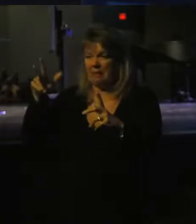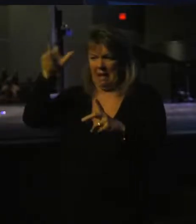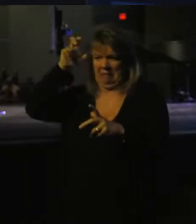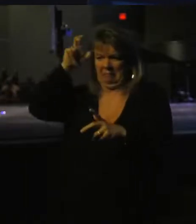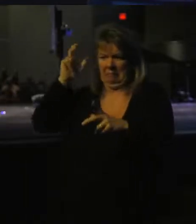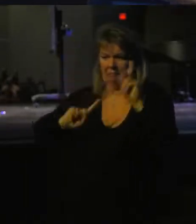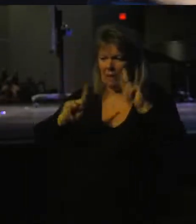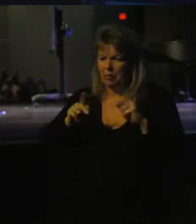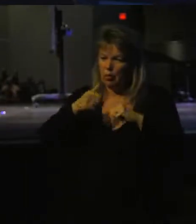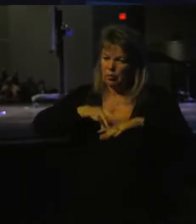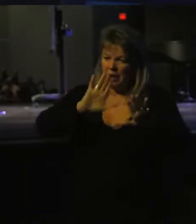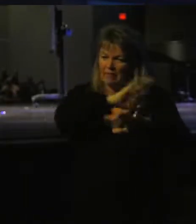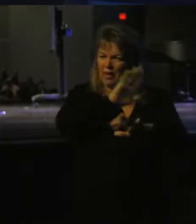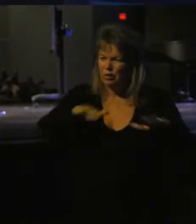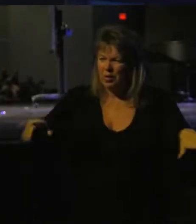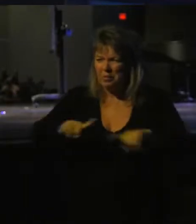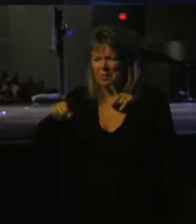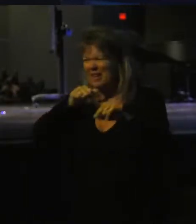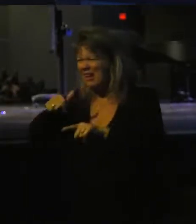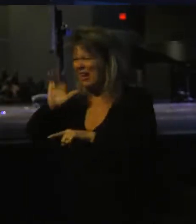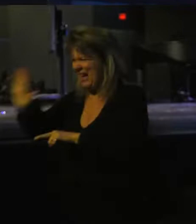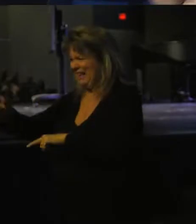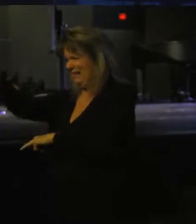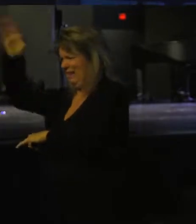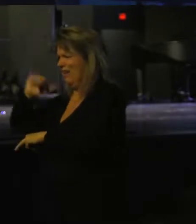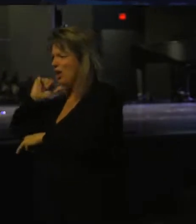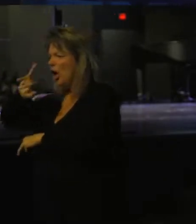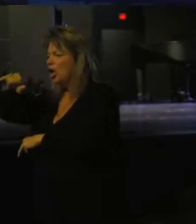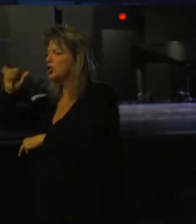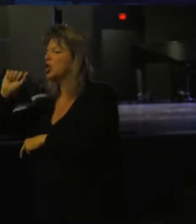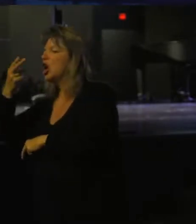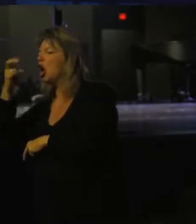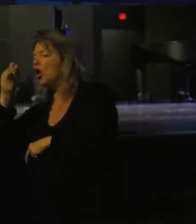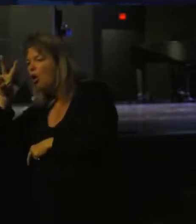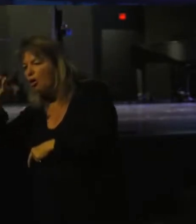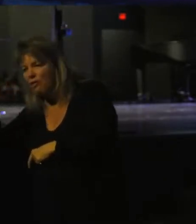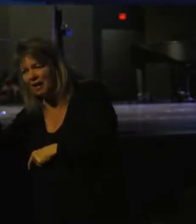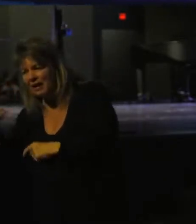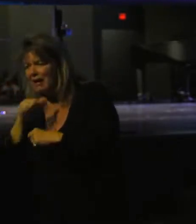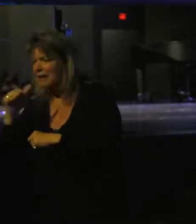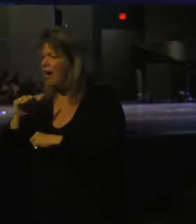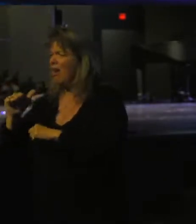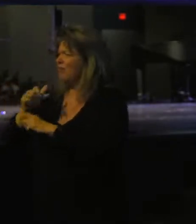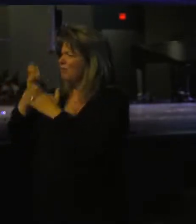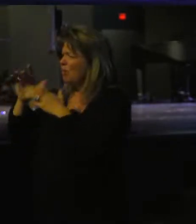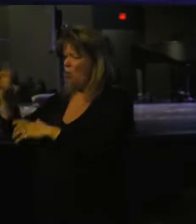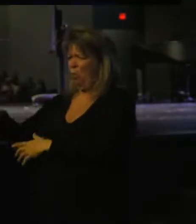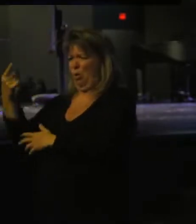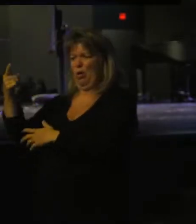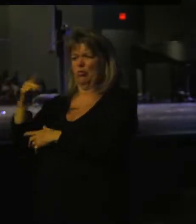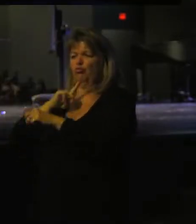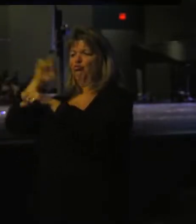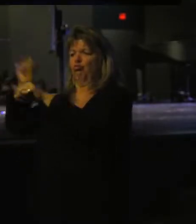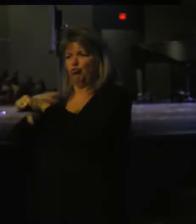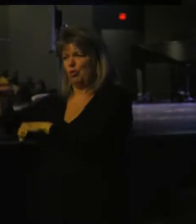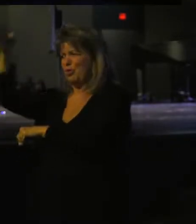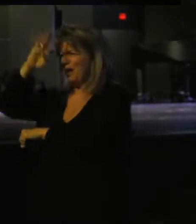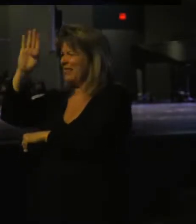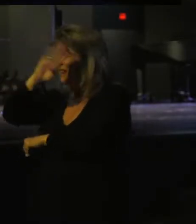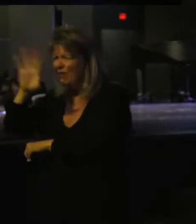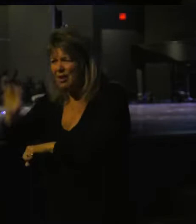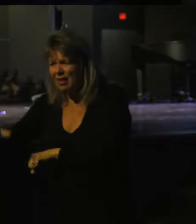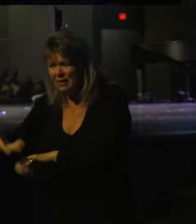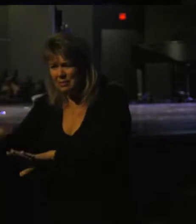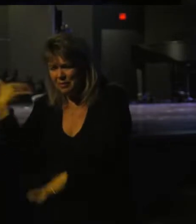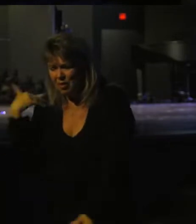their gods. But not Jehovah, not the God Almighty, not the great God, not the one true God. He's never done